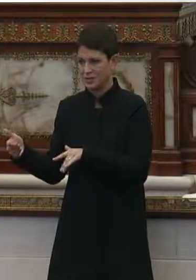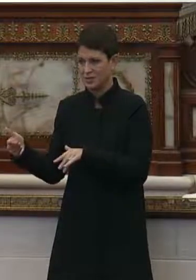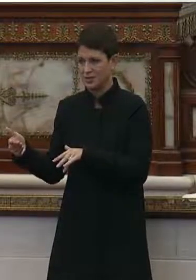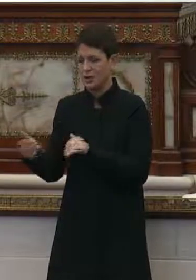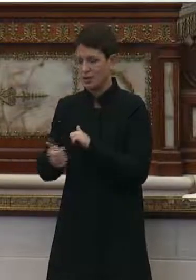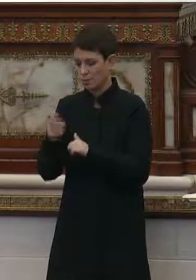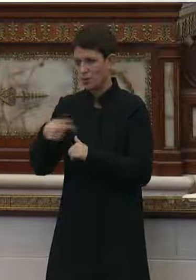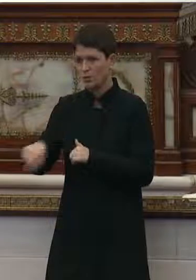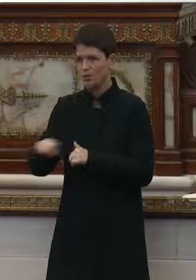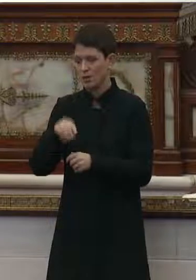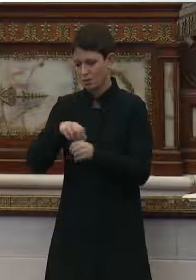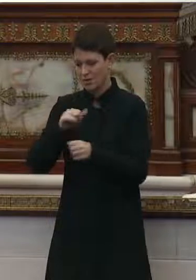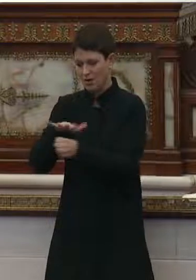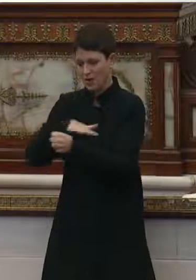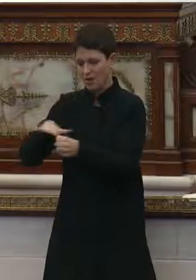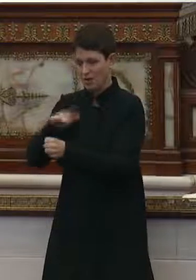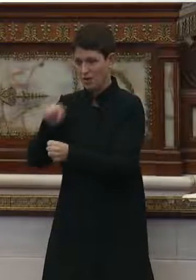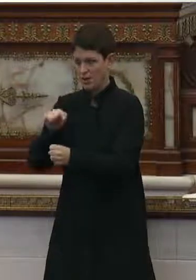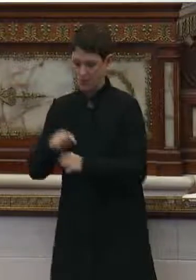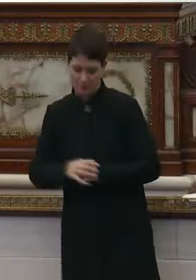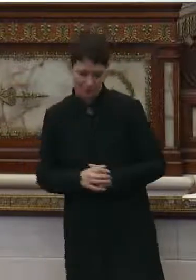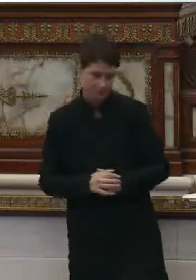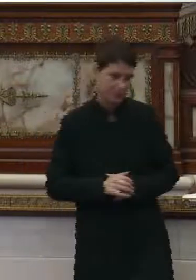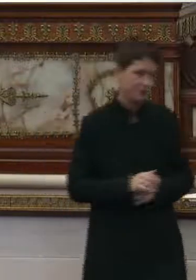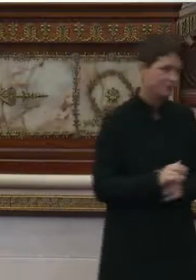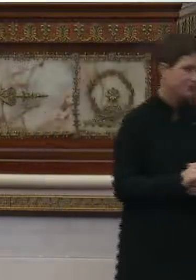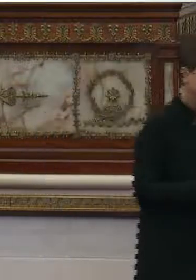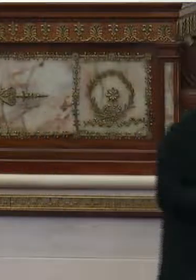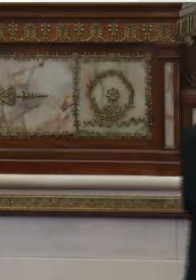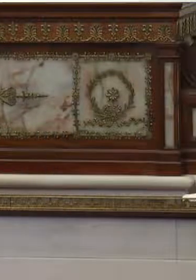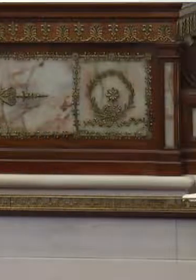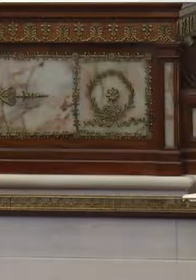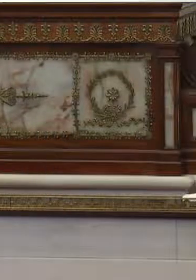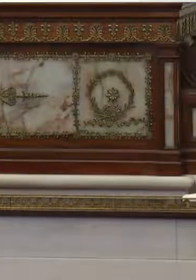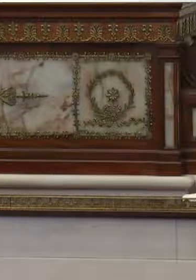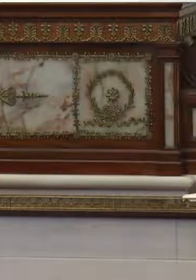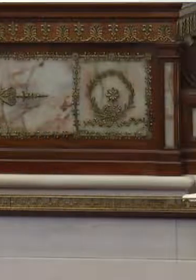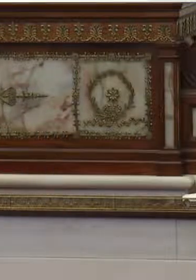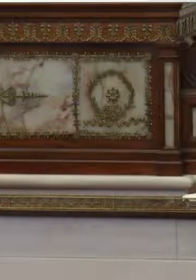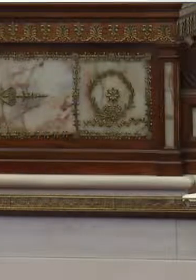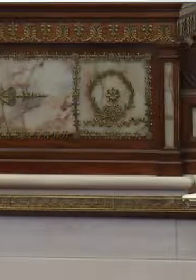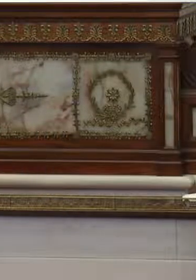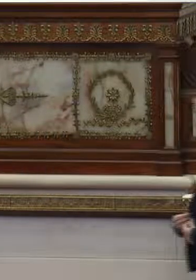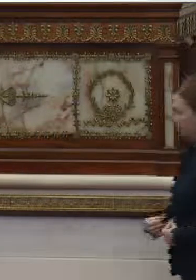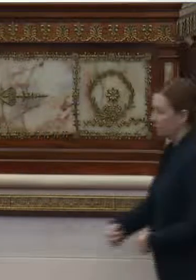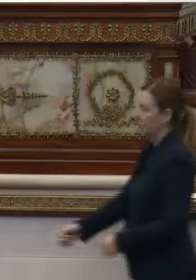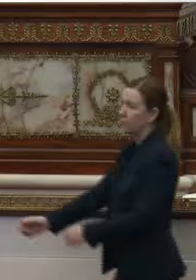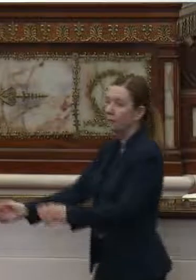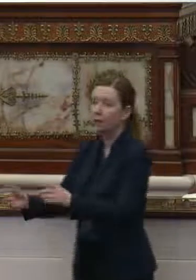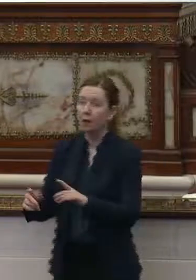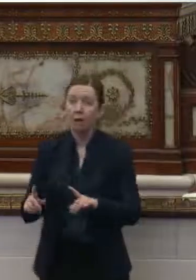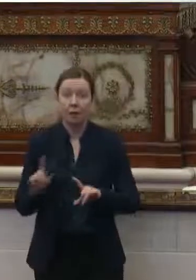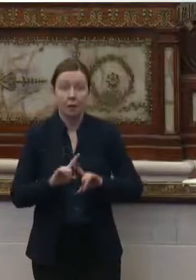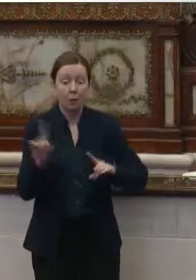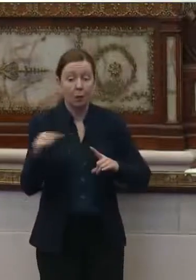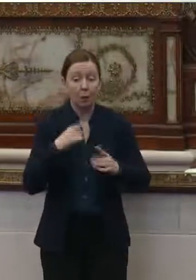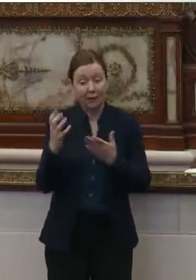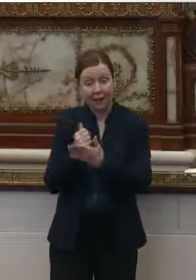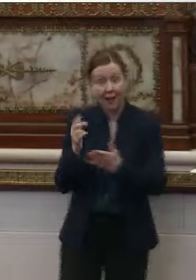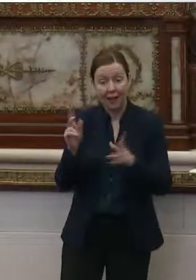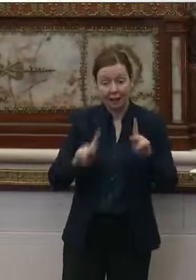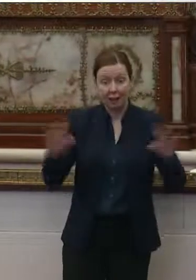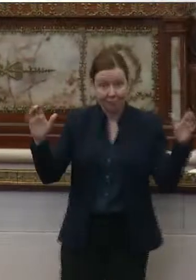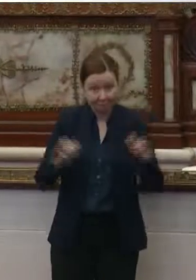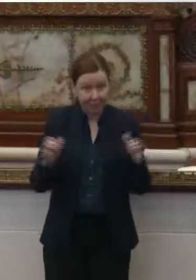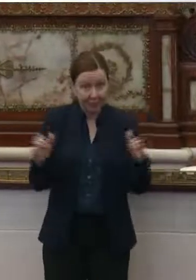Most of them were in those areas. But to our doctor's credit, when we got these folks together,